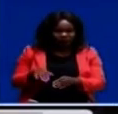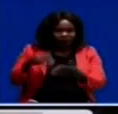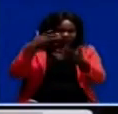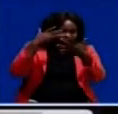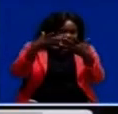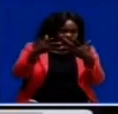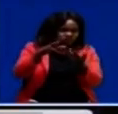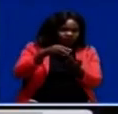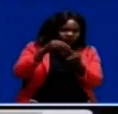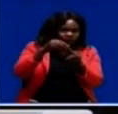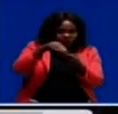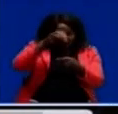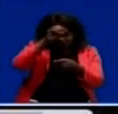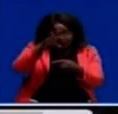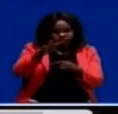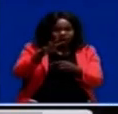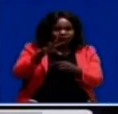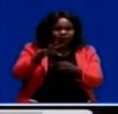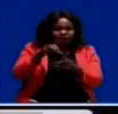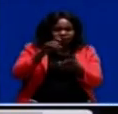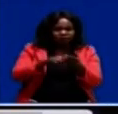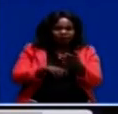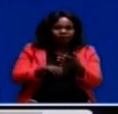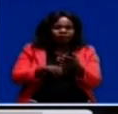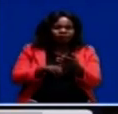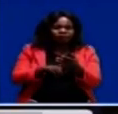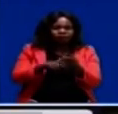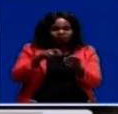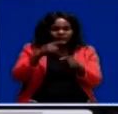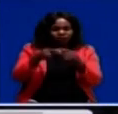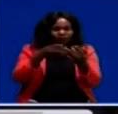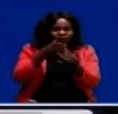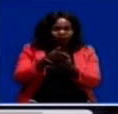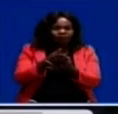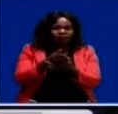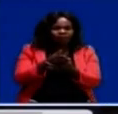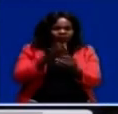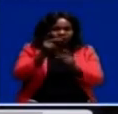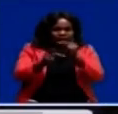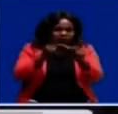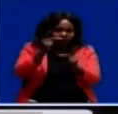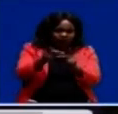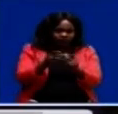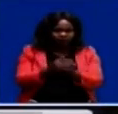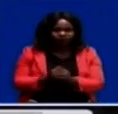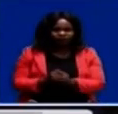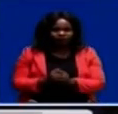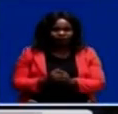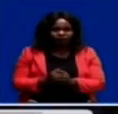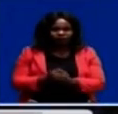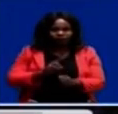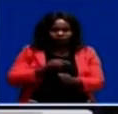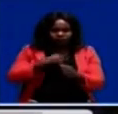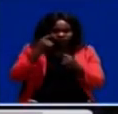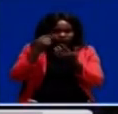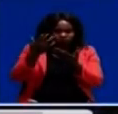especially on the mine tax regime, it went through the due process, the due legal process. And we expect